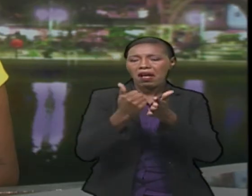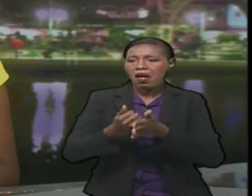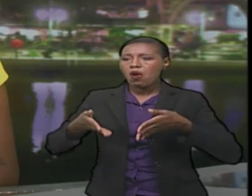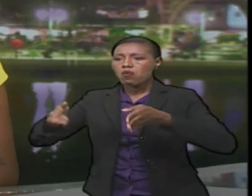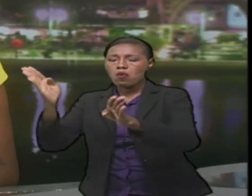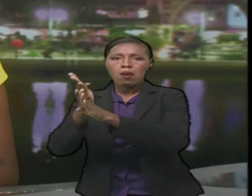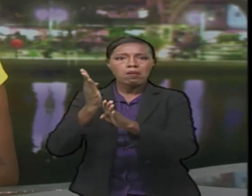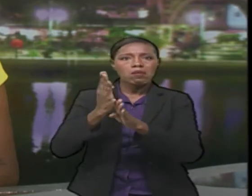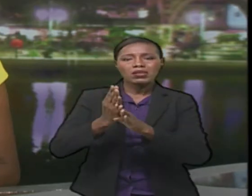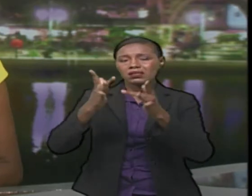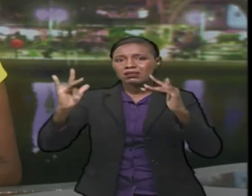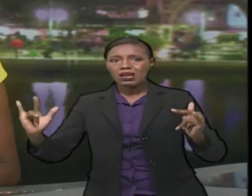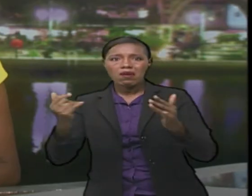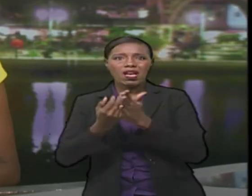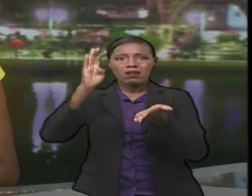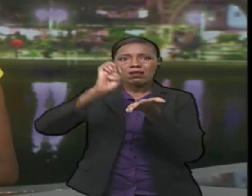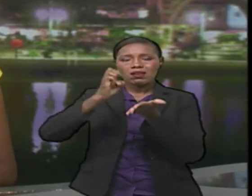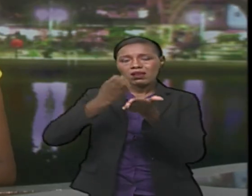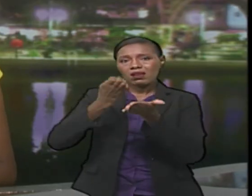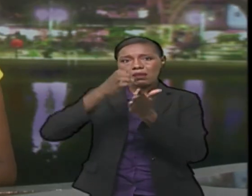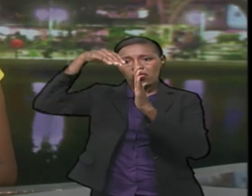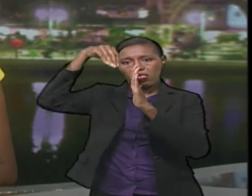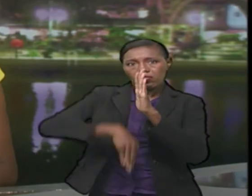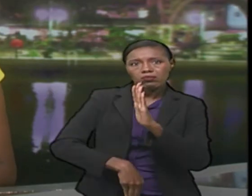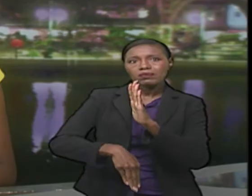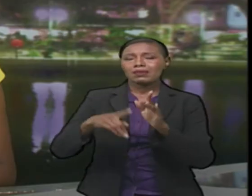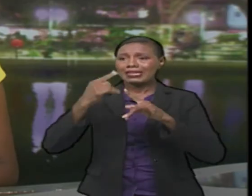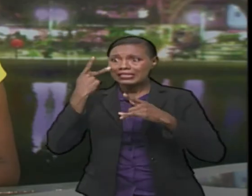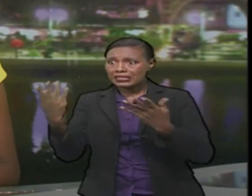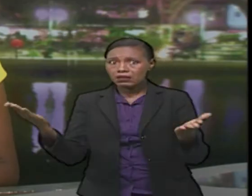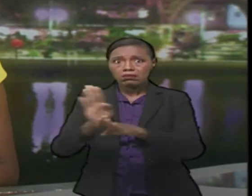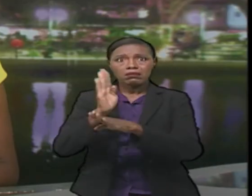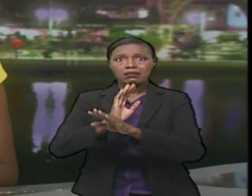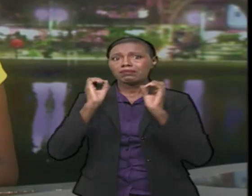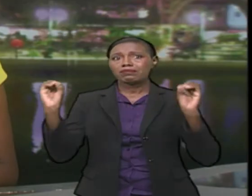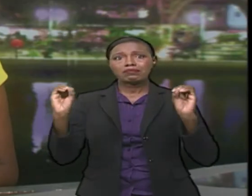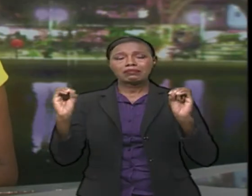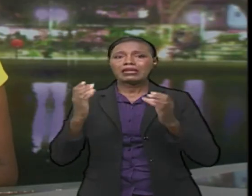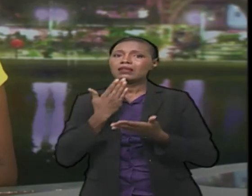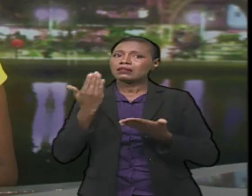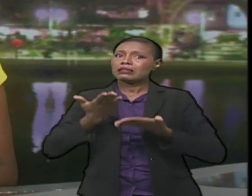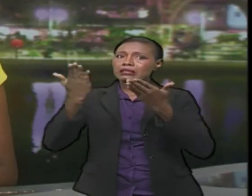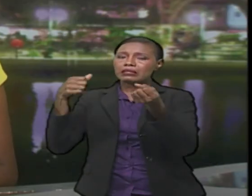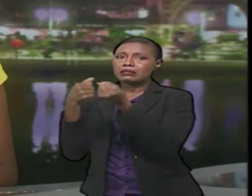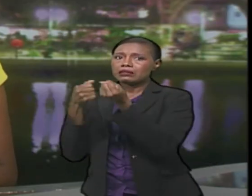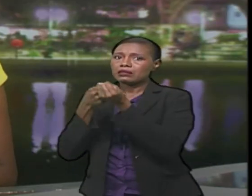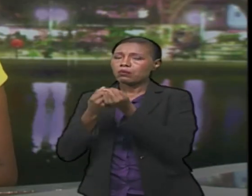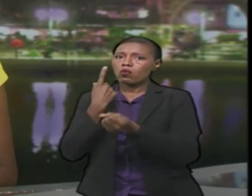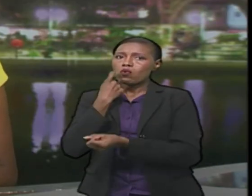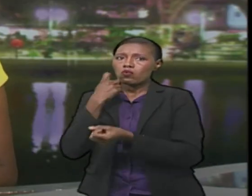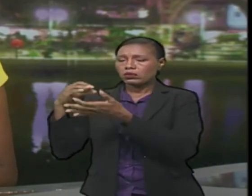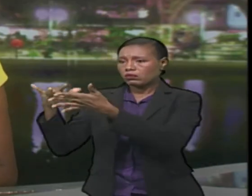and sharp economic decline, none of which he has seen in Barbados. He backed his suggestions with findings from a recent